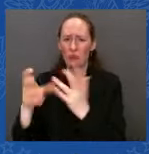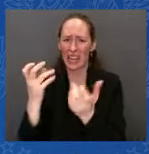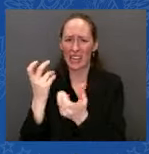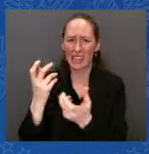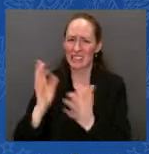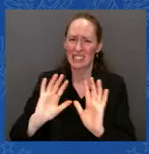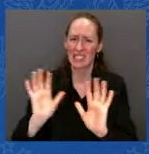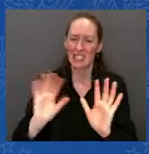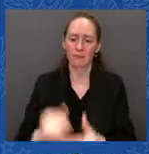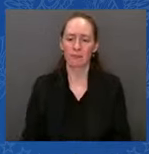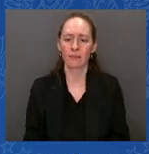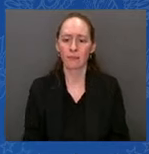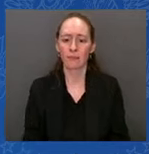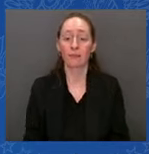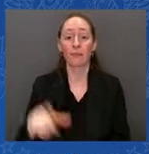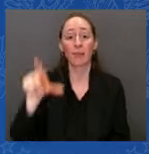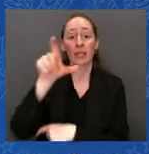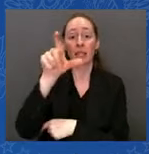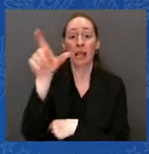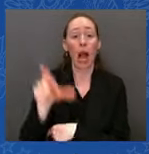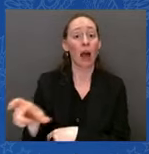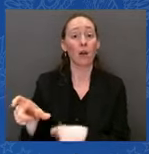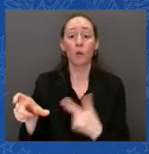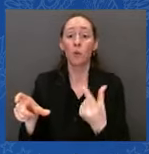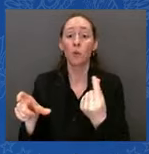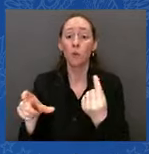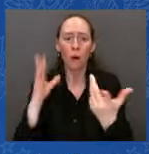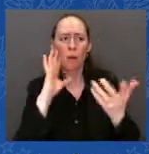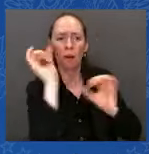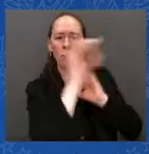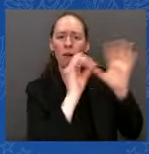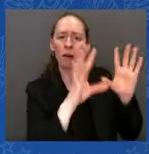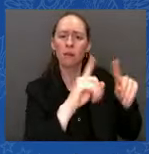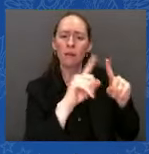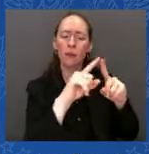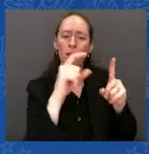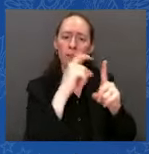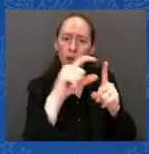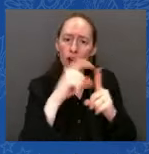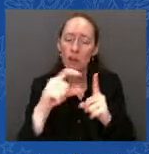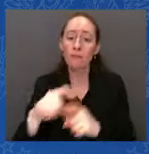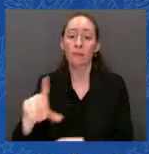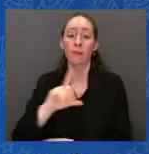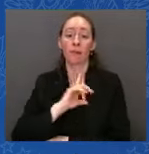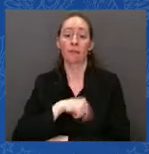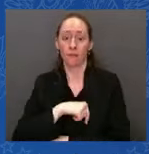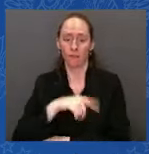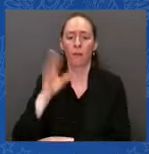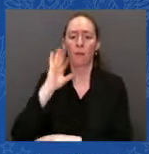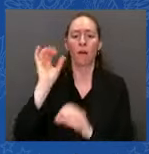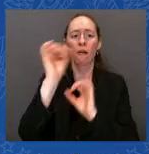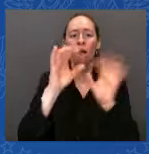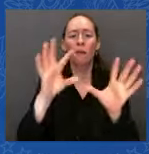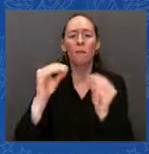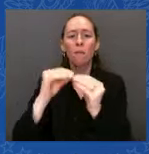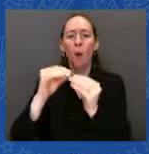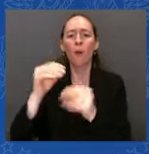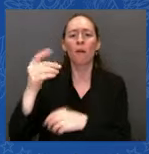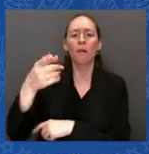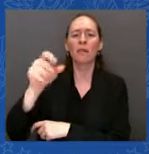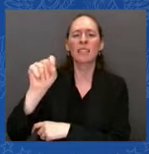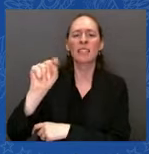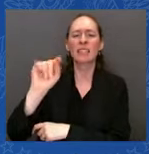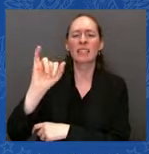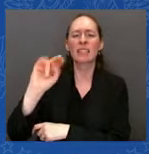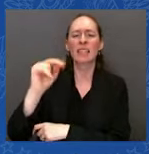are sending howitzers. Latvia is providing more Stinger missiles. Lithuania is providing anti-aircraft guns. And Finland recently